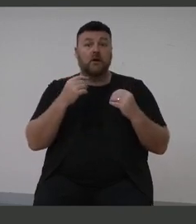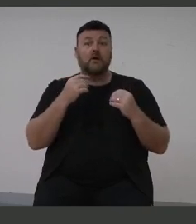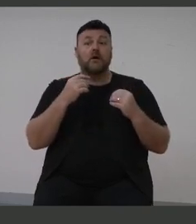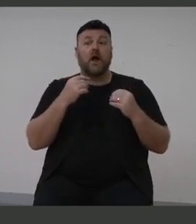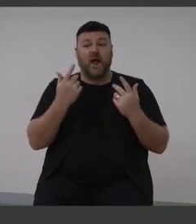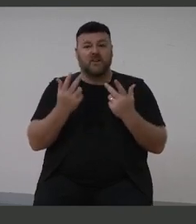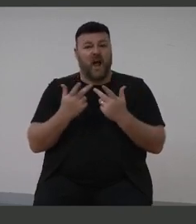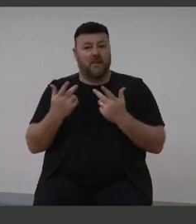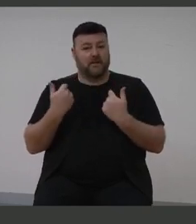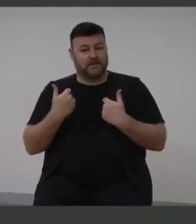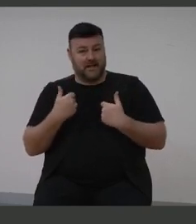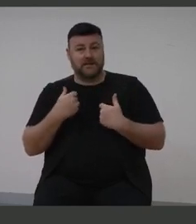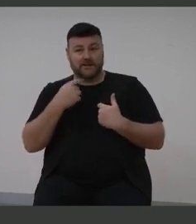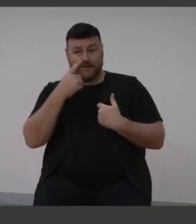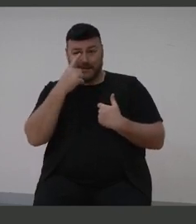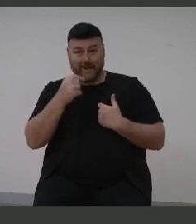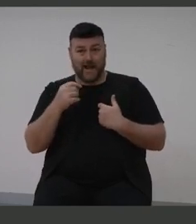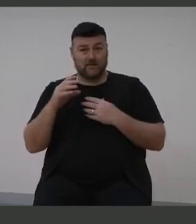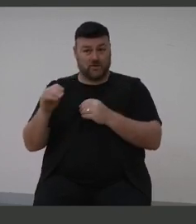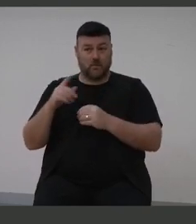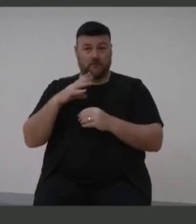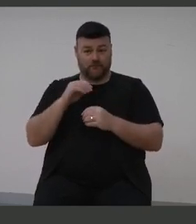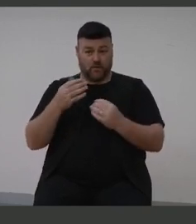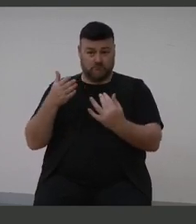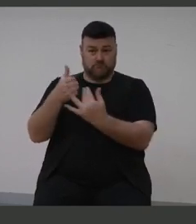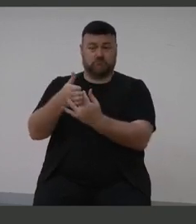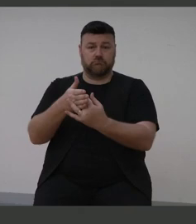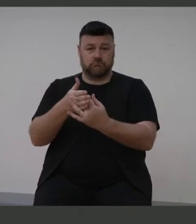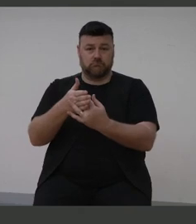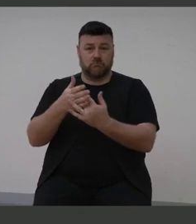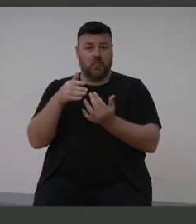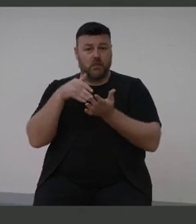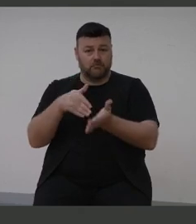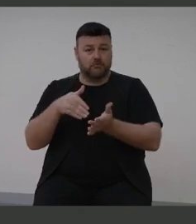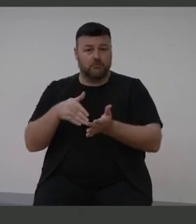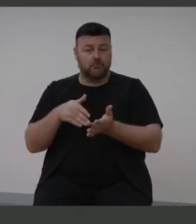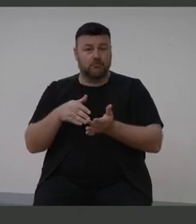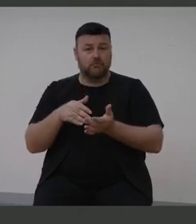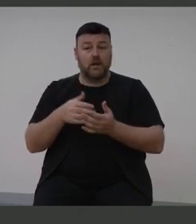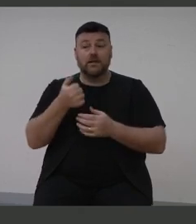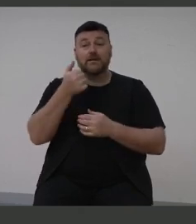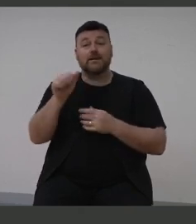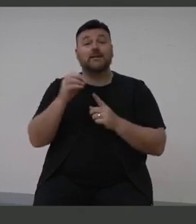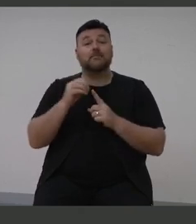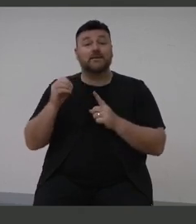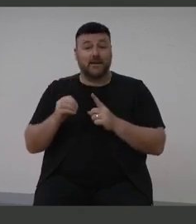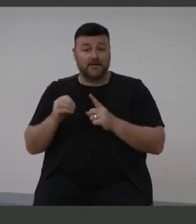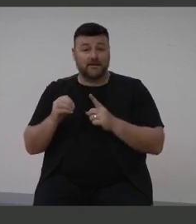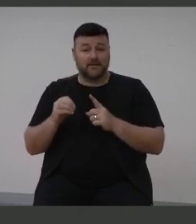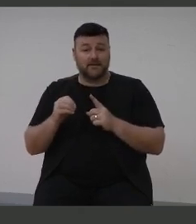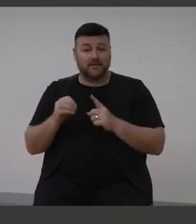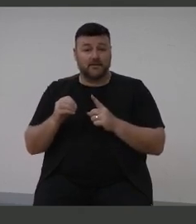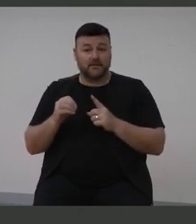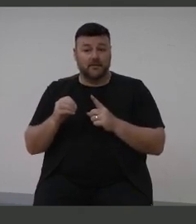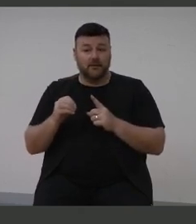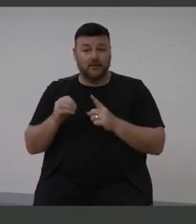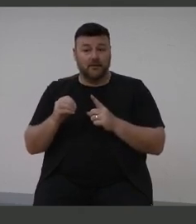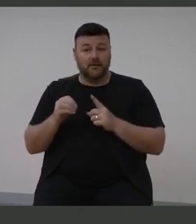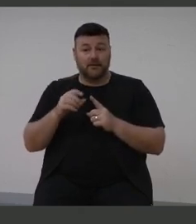through preventative actions. In fact, 60% of childhood hearing loss is due to preventative causes.